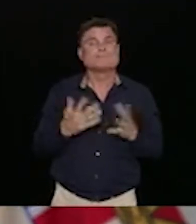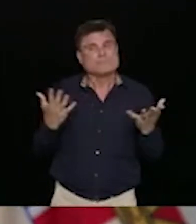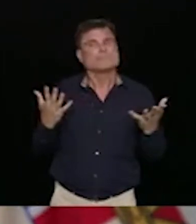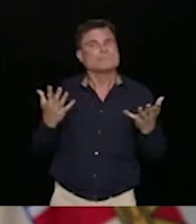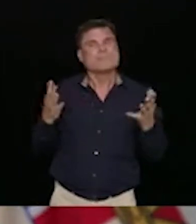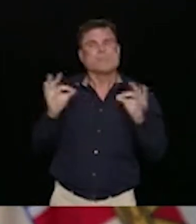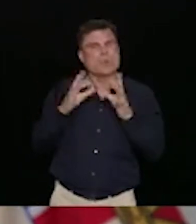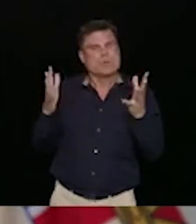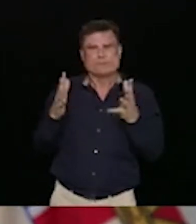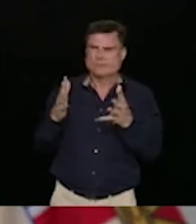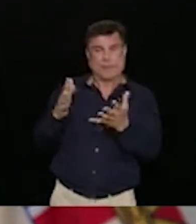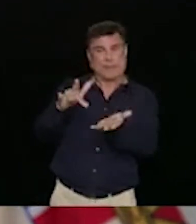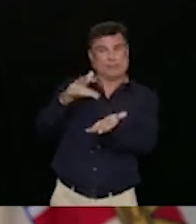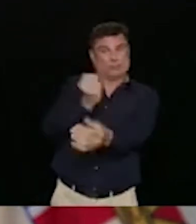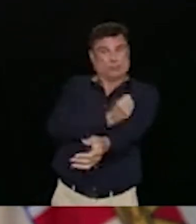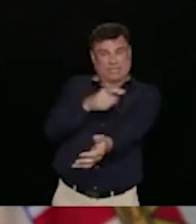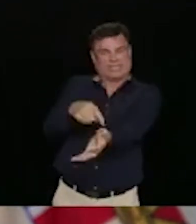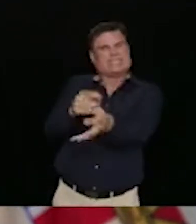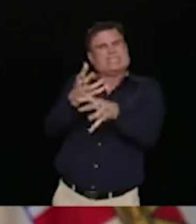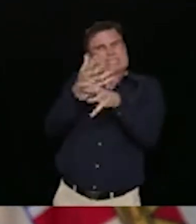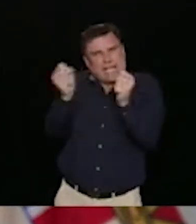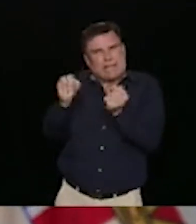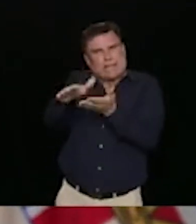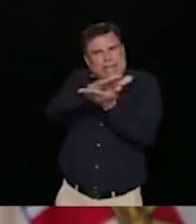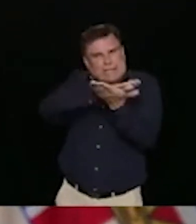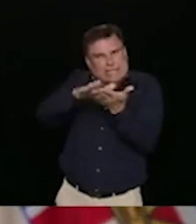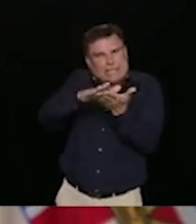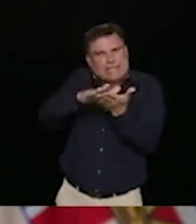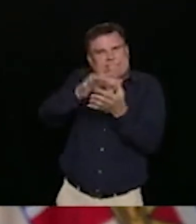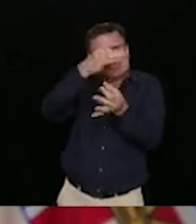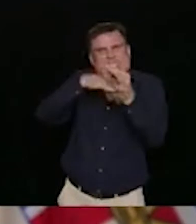homes right now. It is the toxic street drug supply.